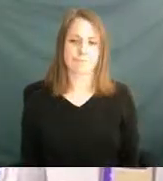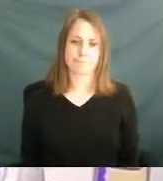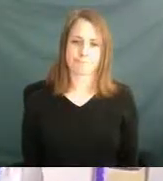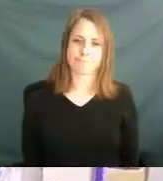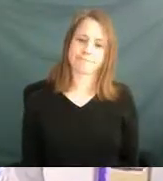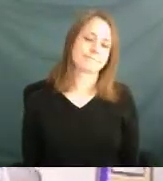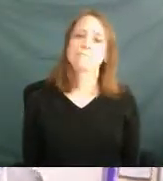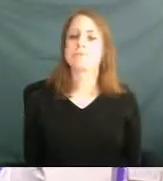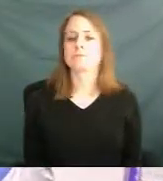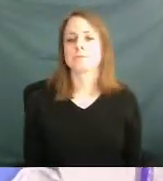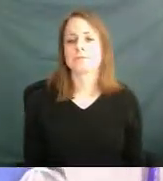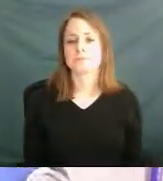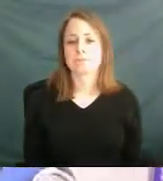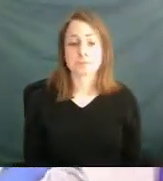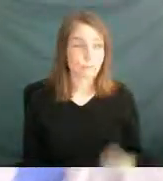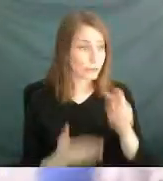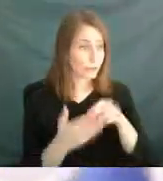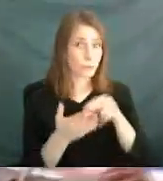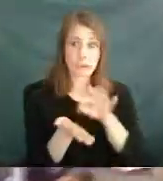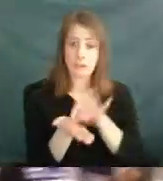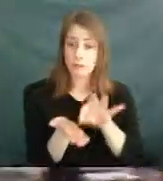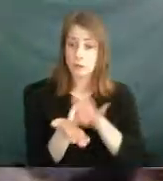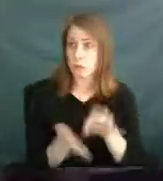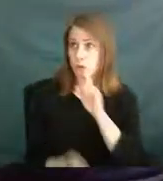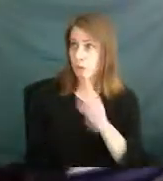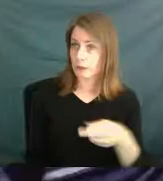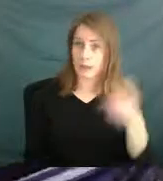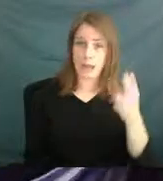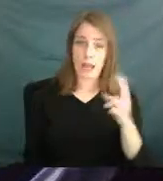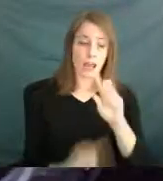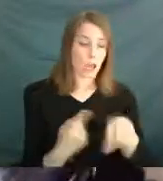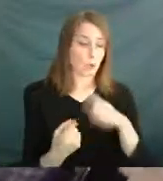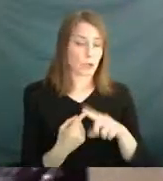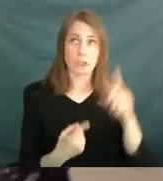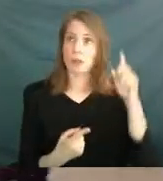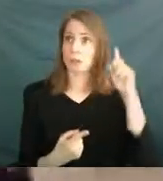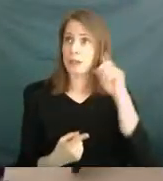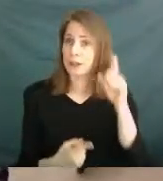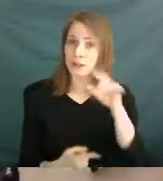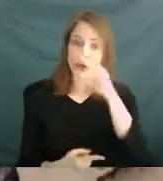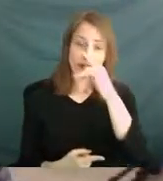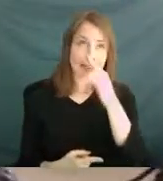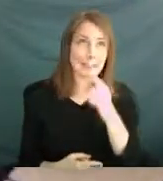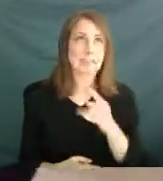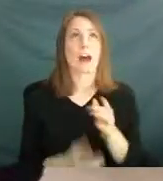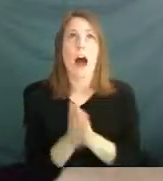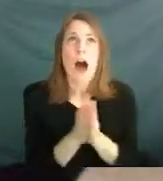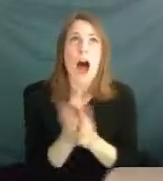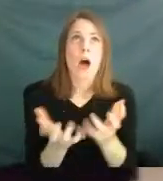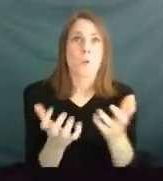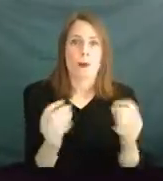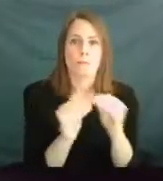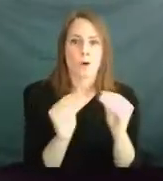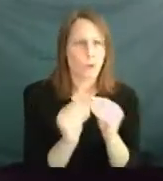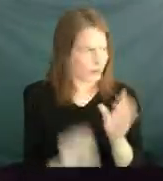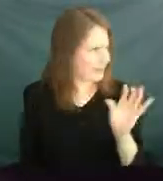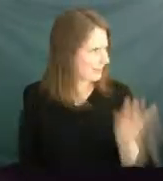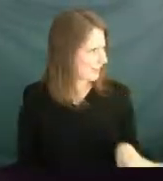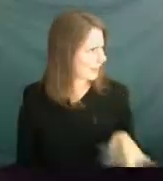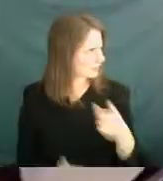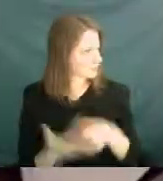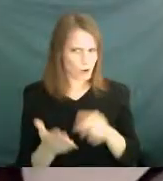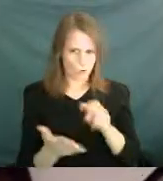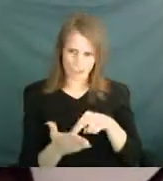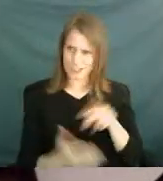The reading scores in this class are very high. And if you hear the kids ooh and ah and beg for more, that's what reading is supposed to be, a thrilling